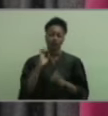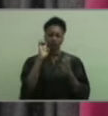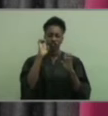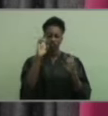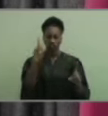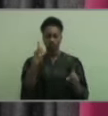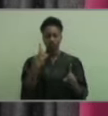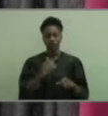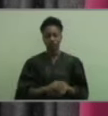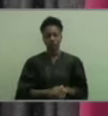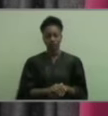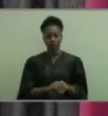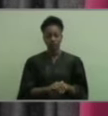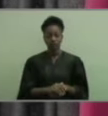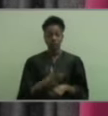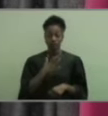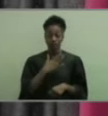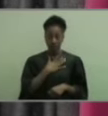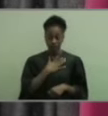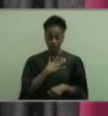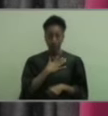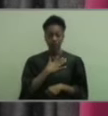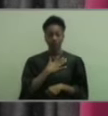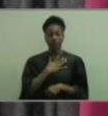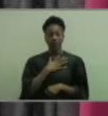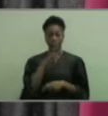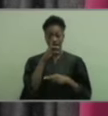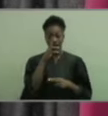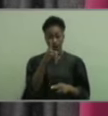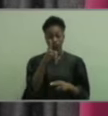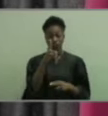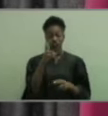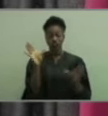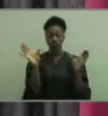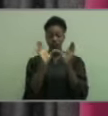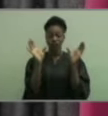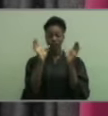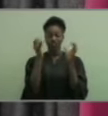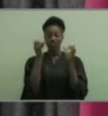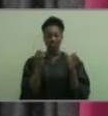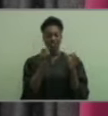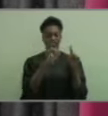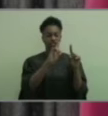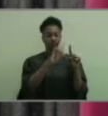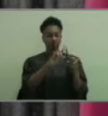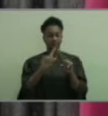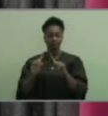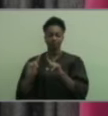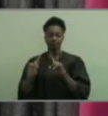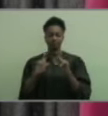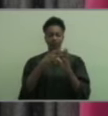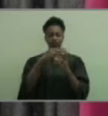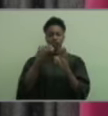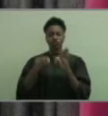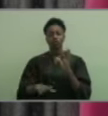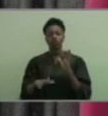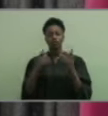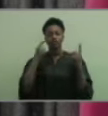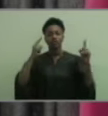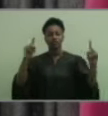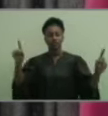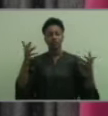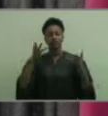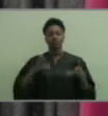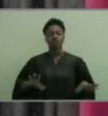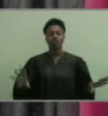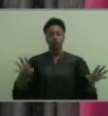Administration, it is my pleasure and honor to certify that these distinguished students have successfully completed